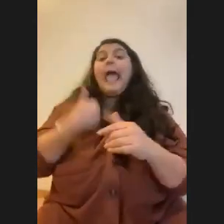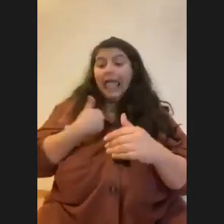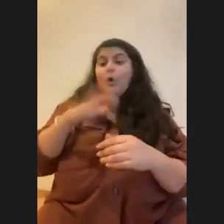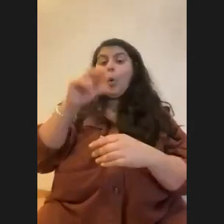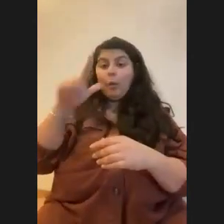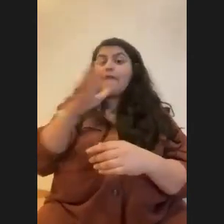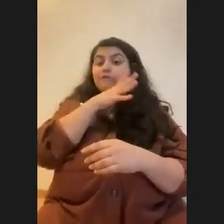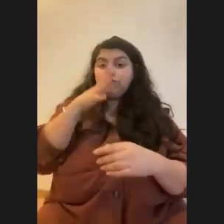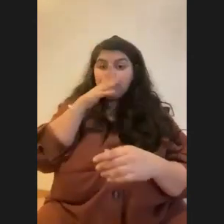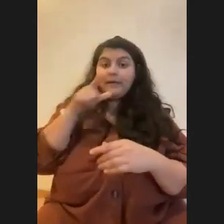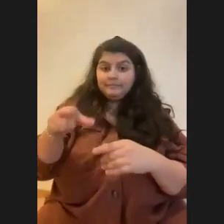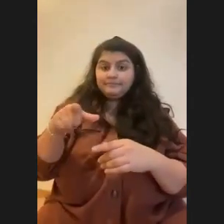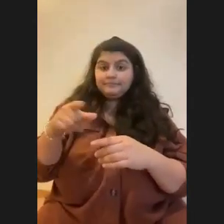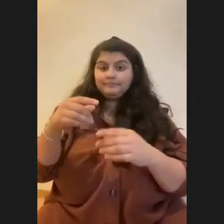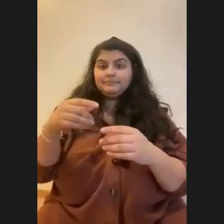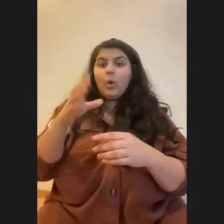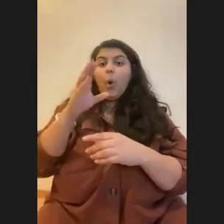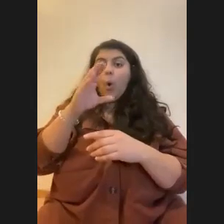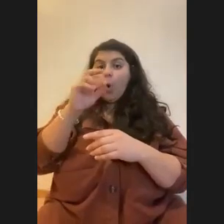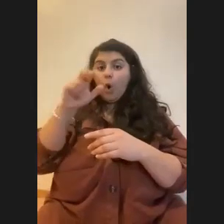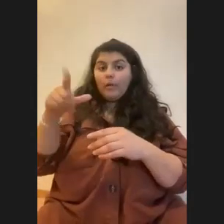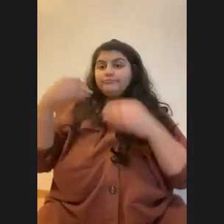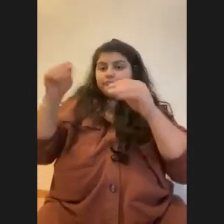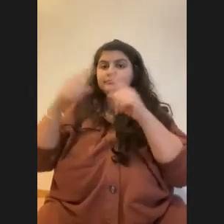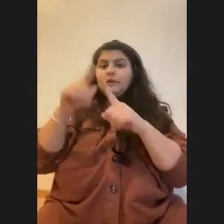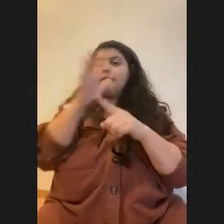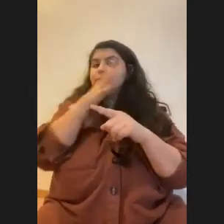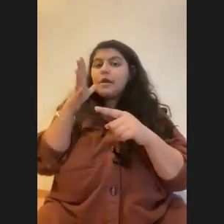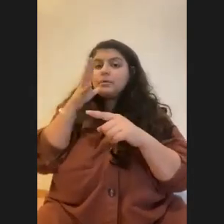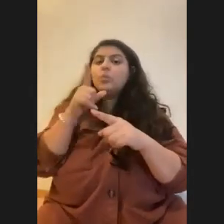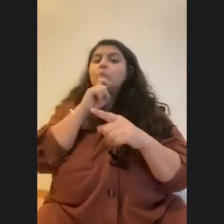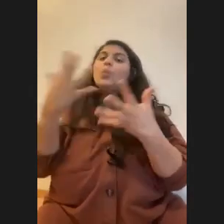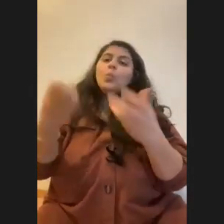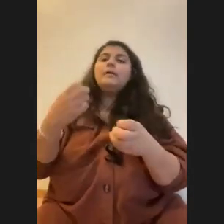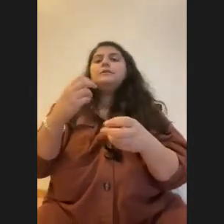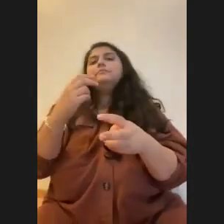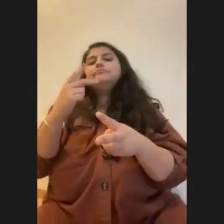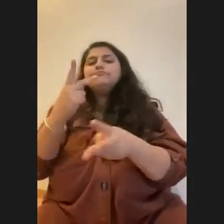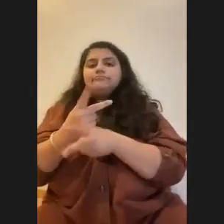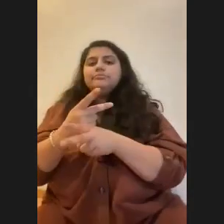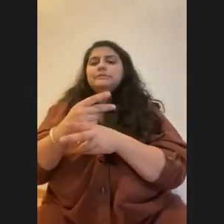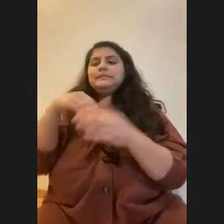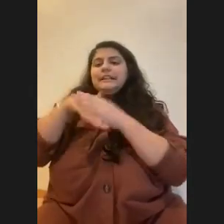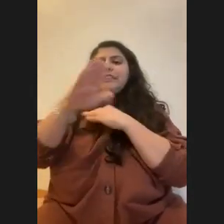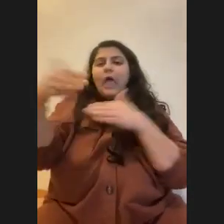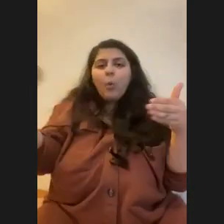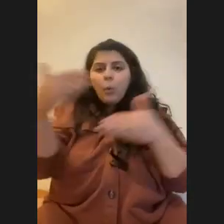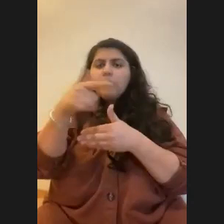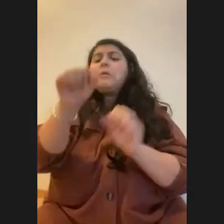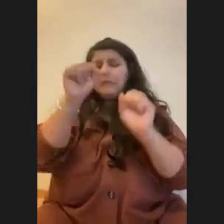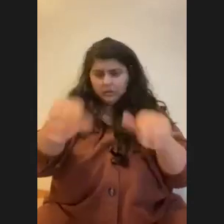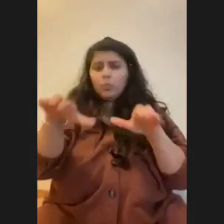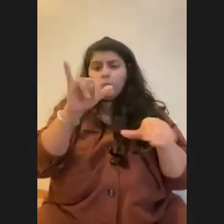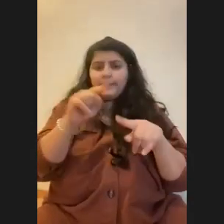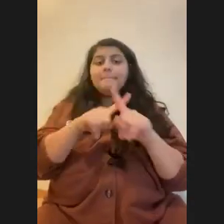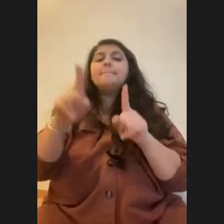that sells coral for recreational coral farmers and people who want to have coral reef aquariums. You can do it. You just have to